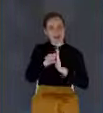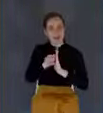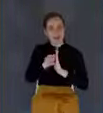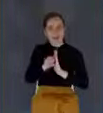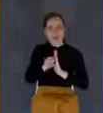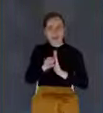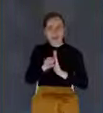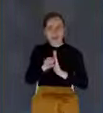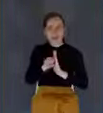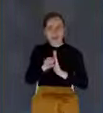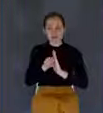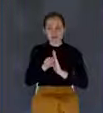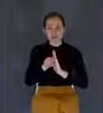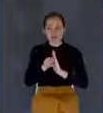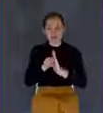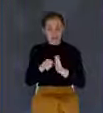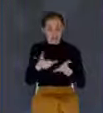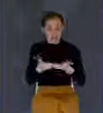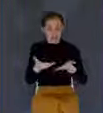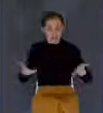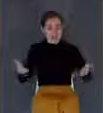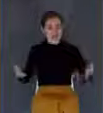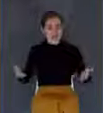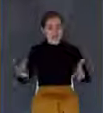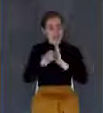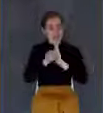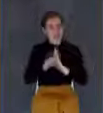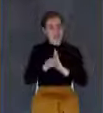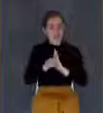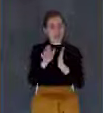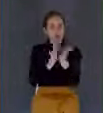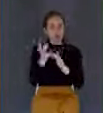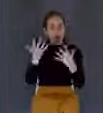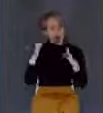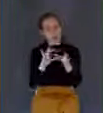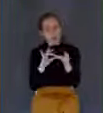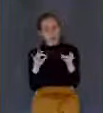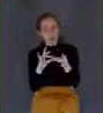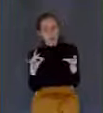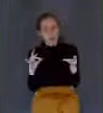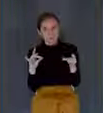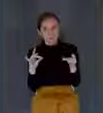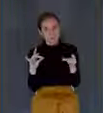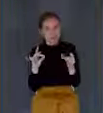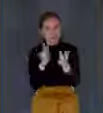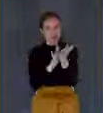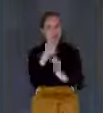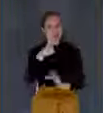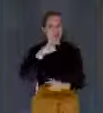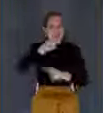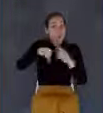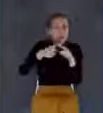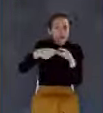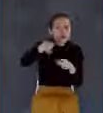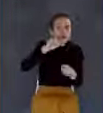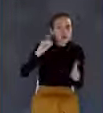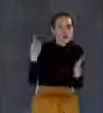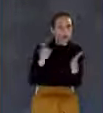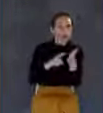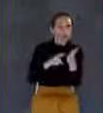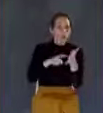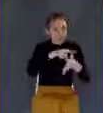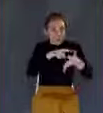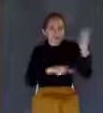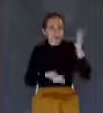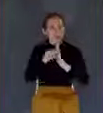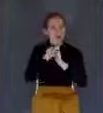he's talking about there in verse 29 are the signs that I already just went over with you. Jesus said, when you know the season